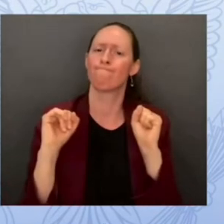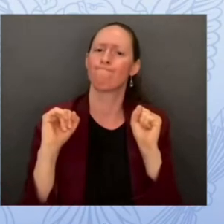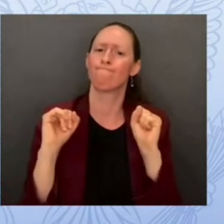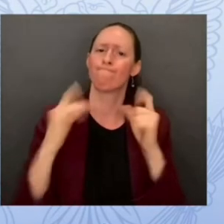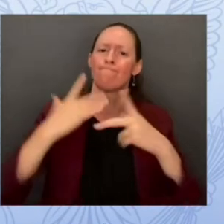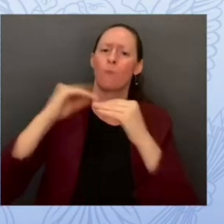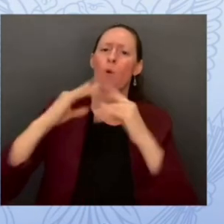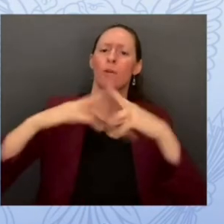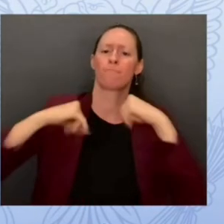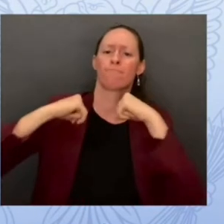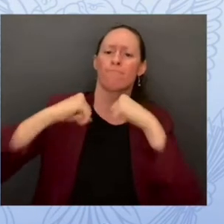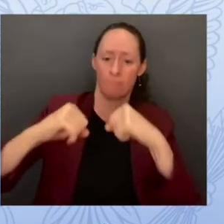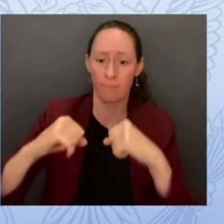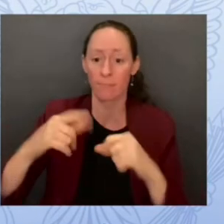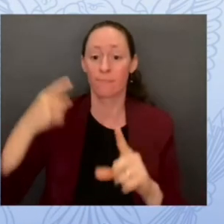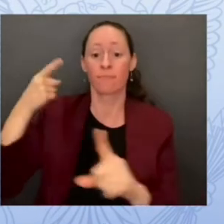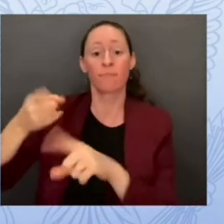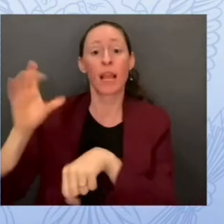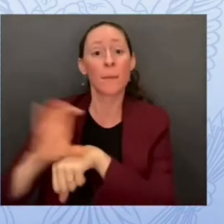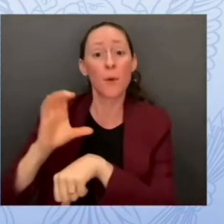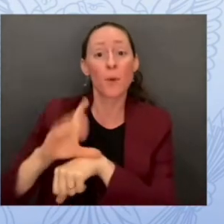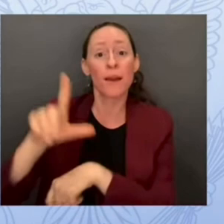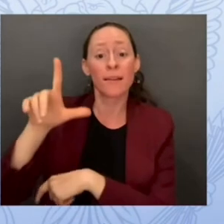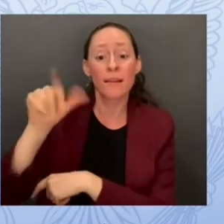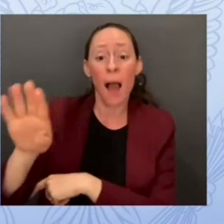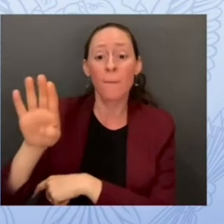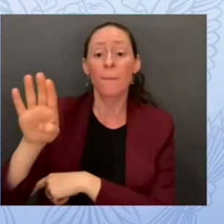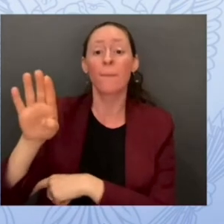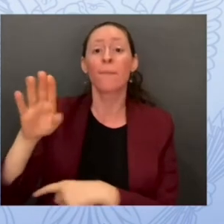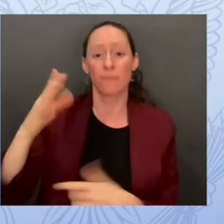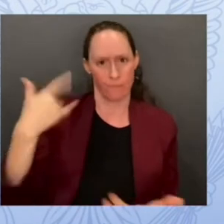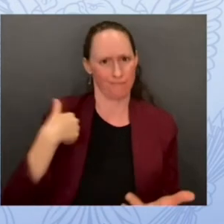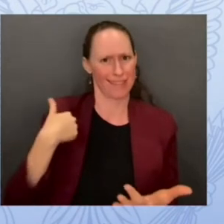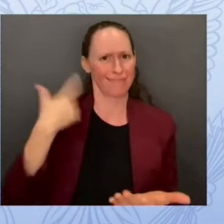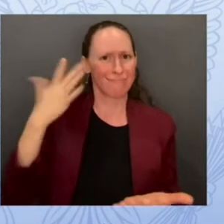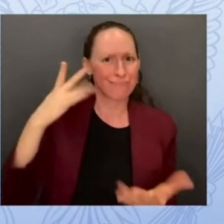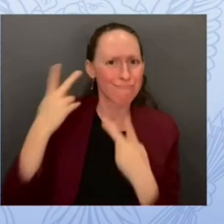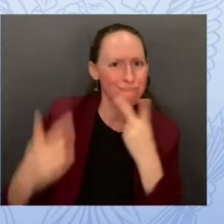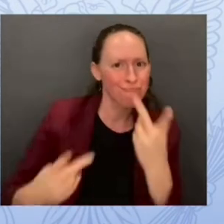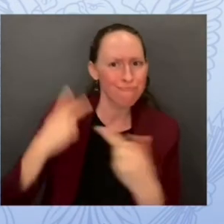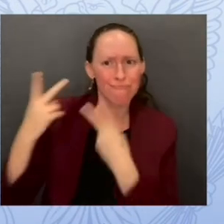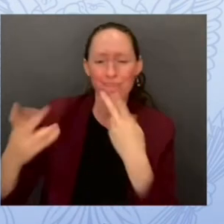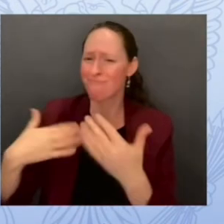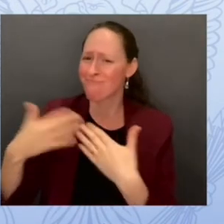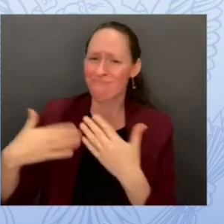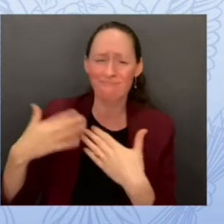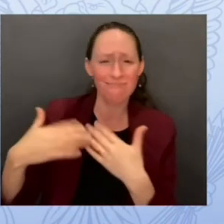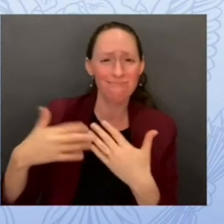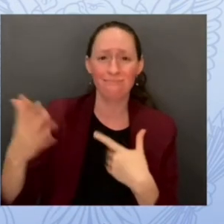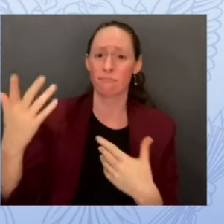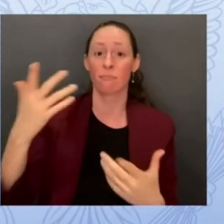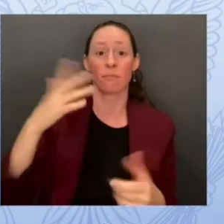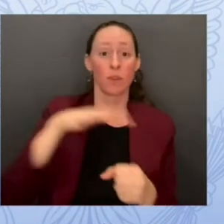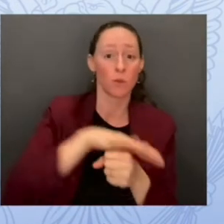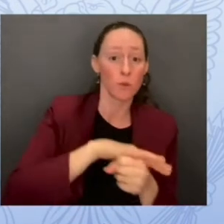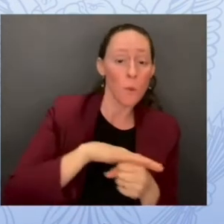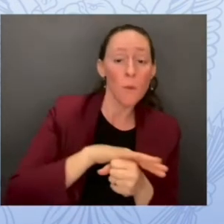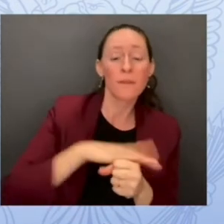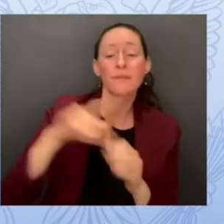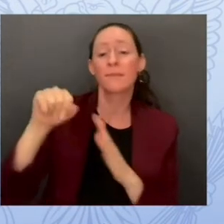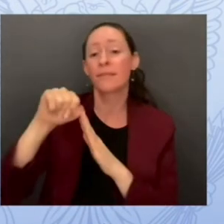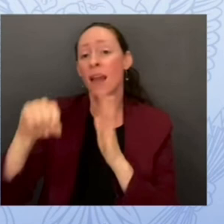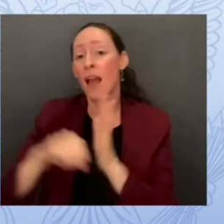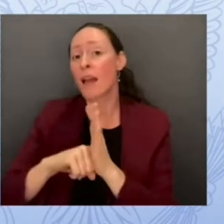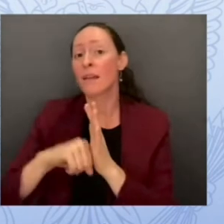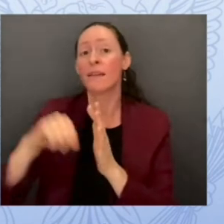take all of us local governments state and federal agencies educators businesses labor leaders